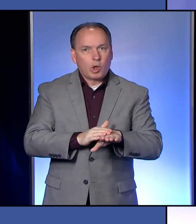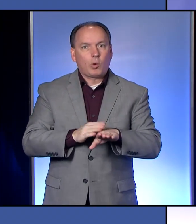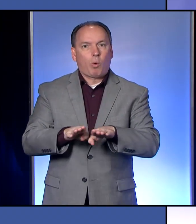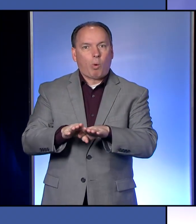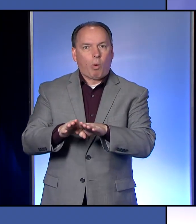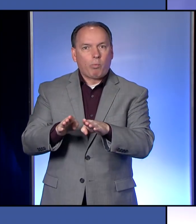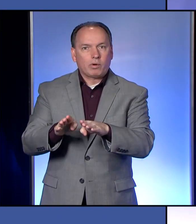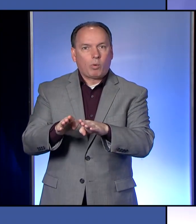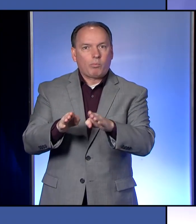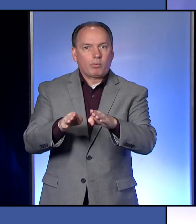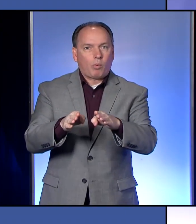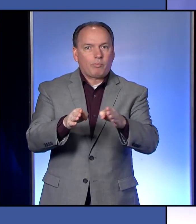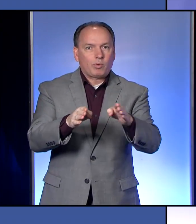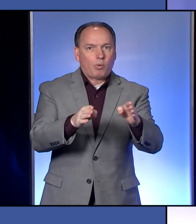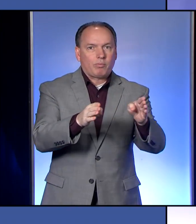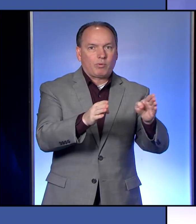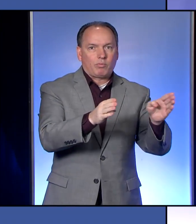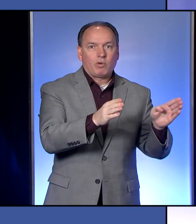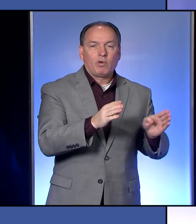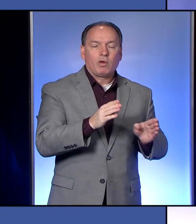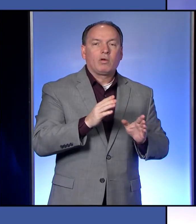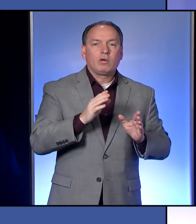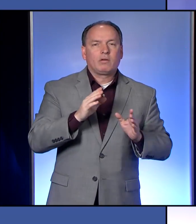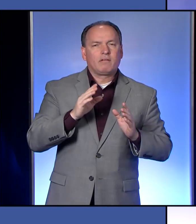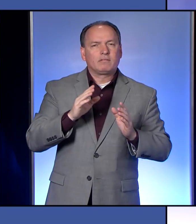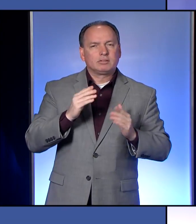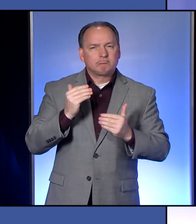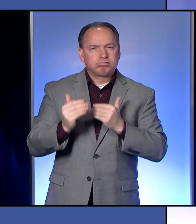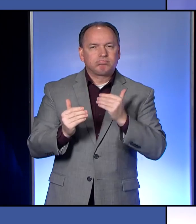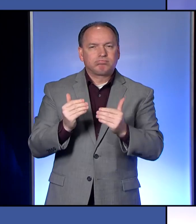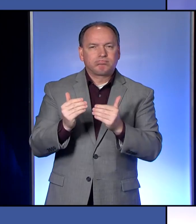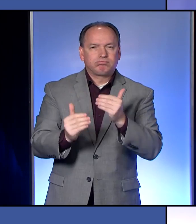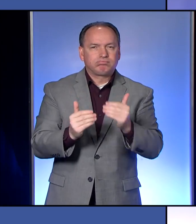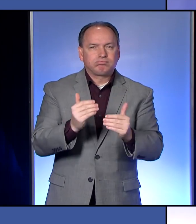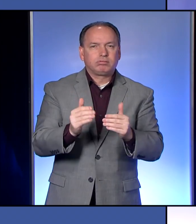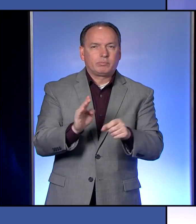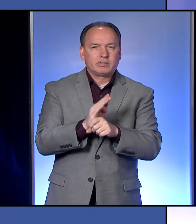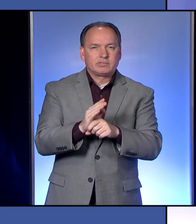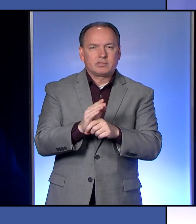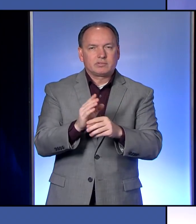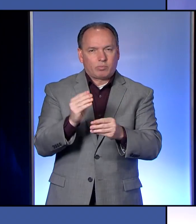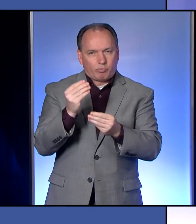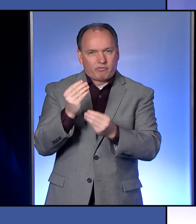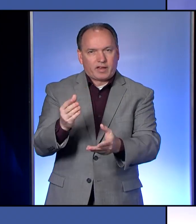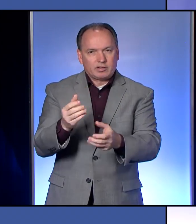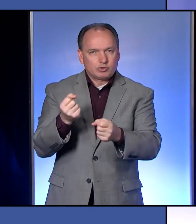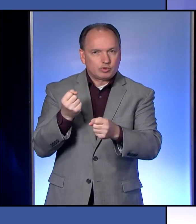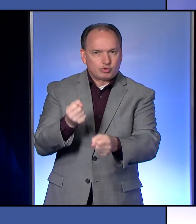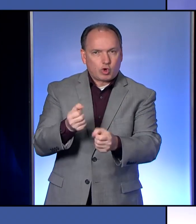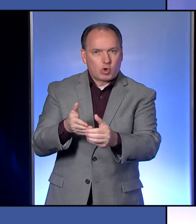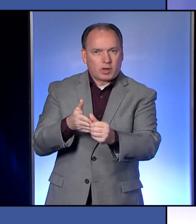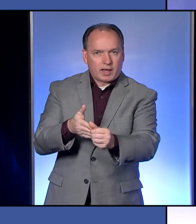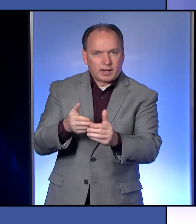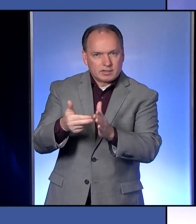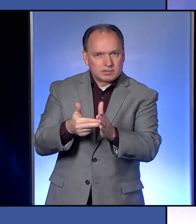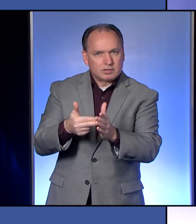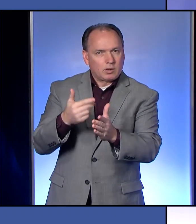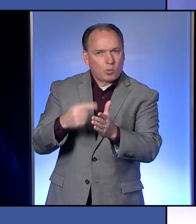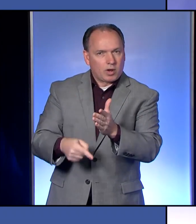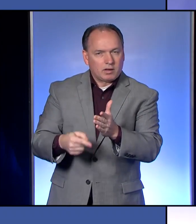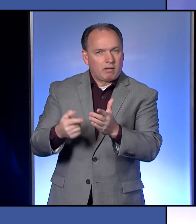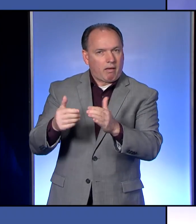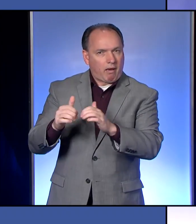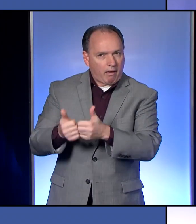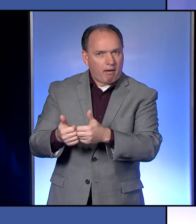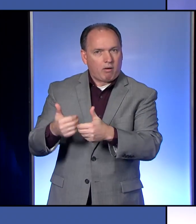done very methodically. Businesses will be given strong guidance on what this looks like